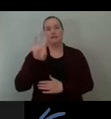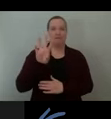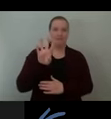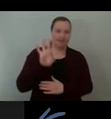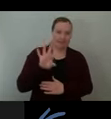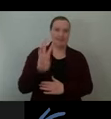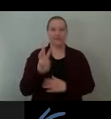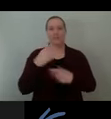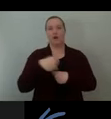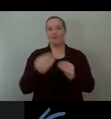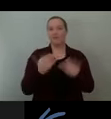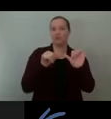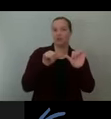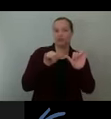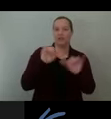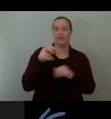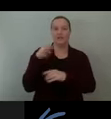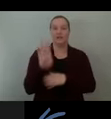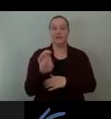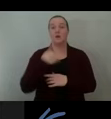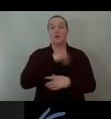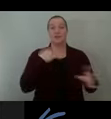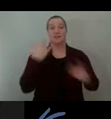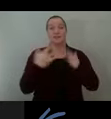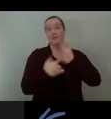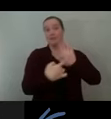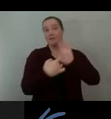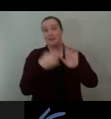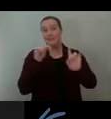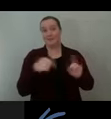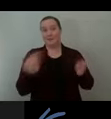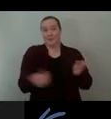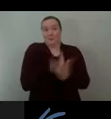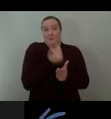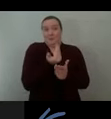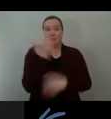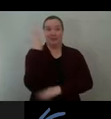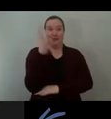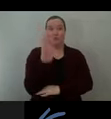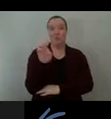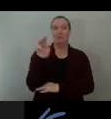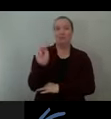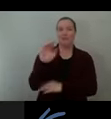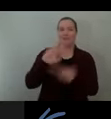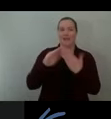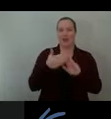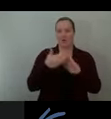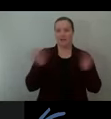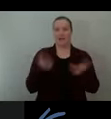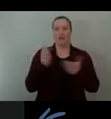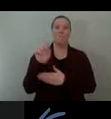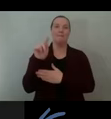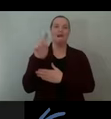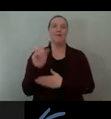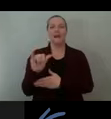Boomtown at the Bentway, and I'll be back soon, but right now I'll turn it over to my colleague Jeffrey Garcia to tell you a story.